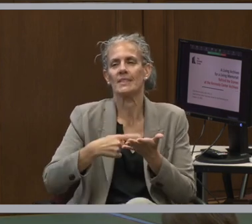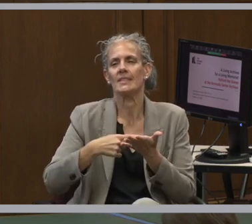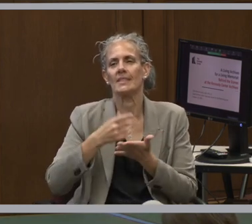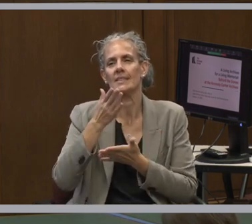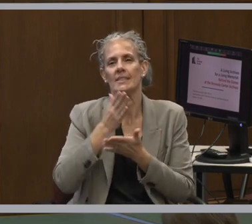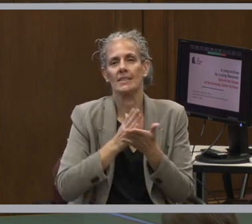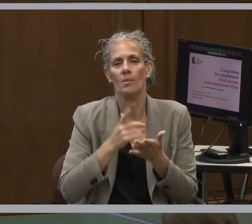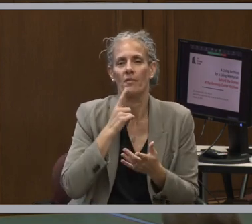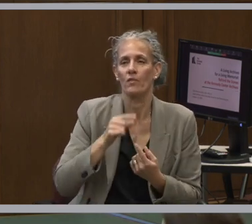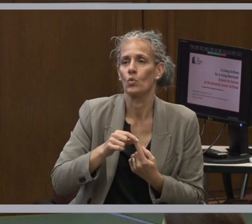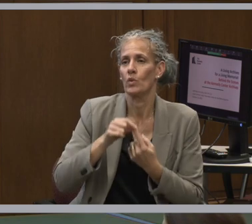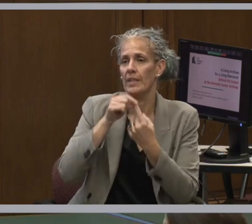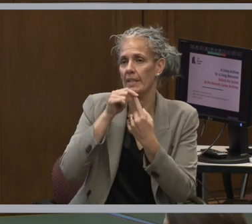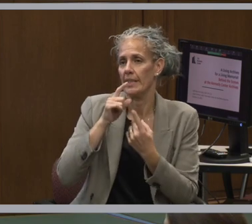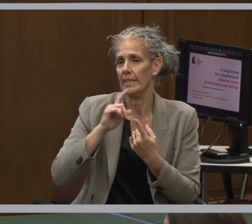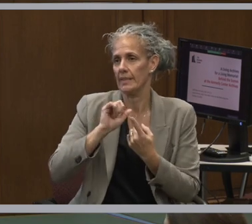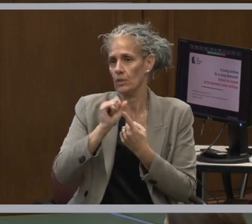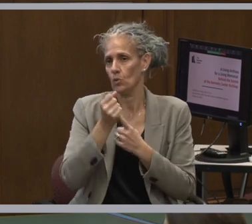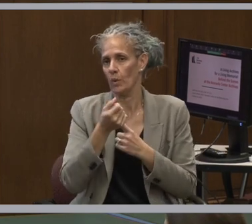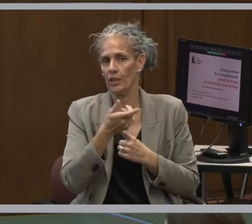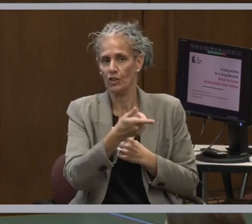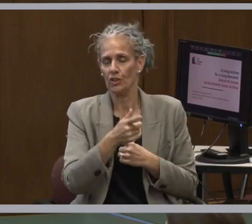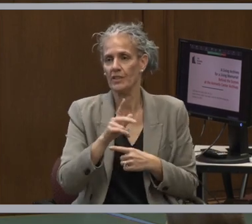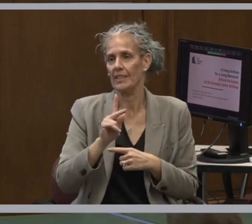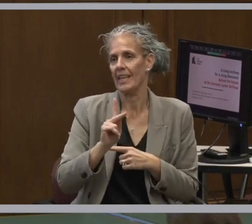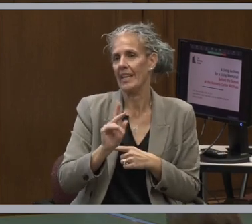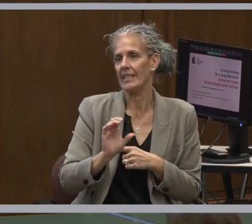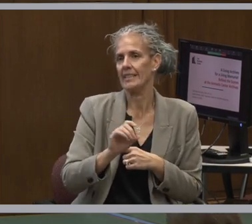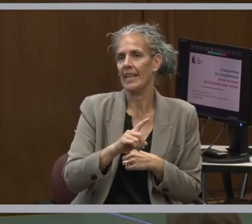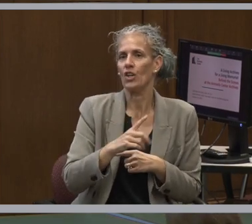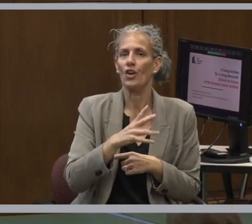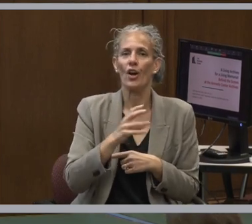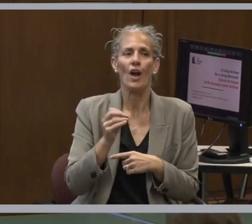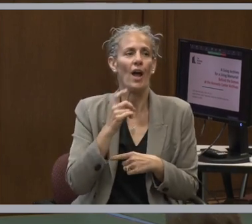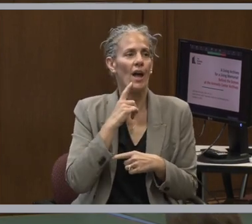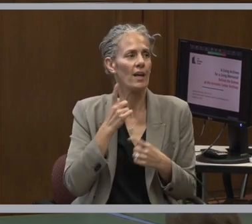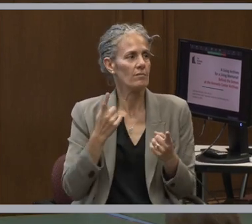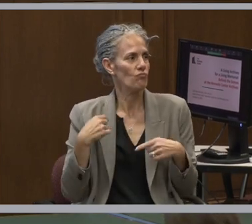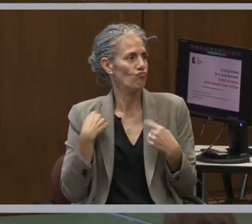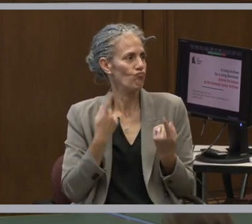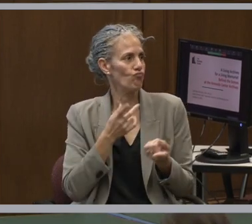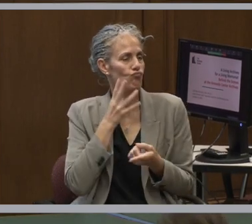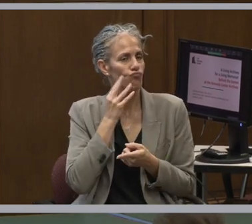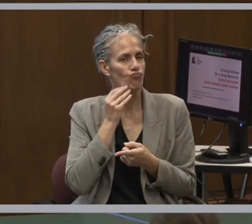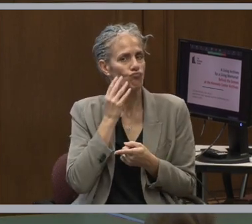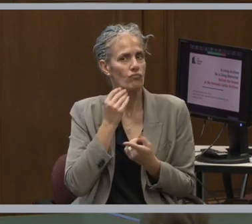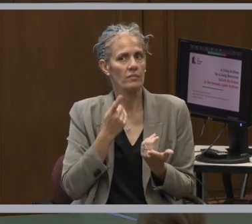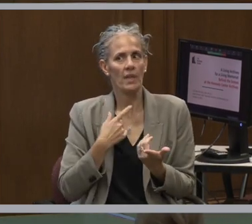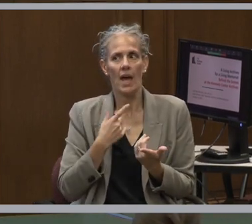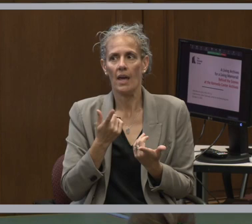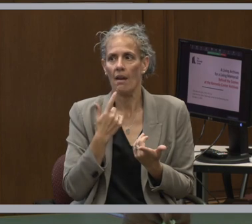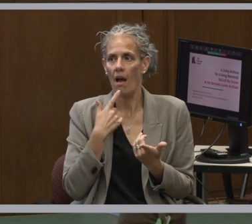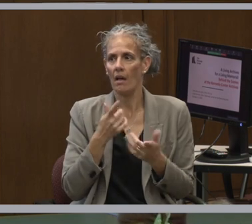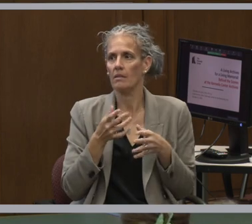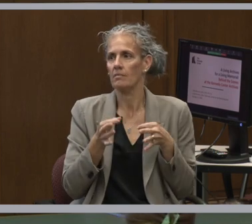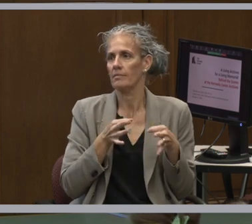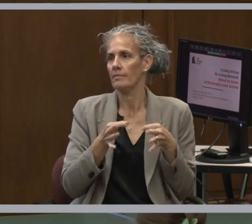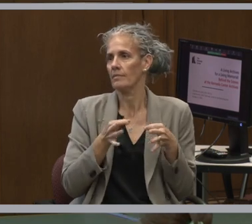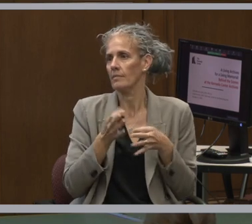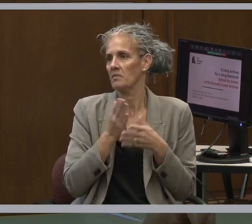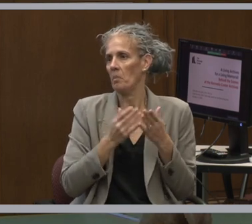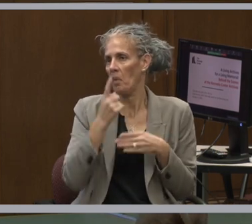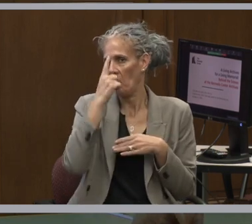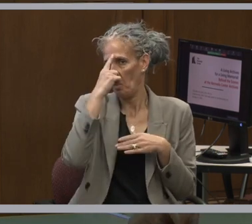unique setting of the archives at the Kennedy Center, what we've been up to, and I'll walk through some of the thought process